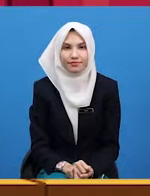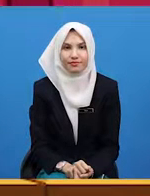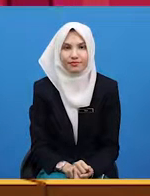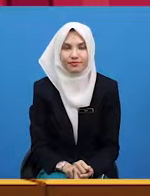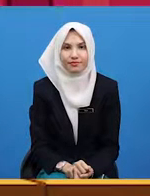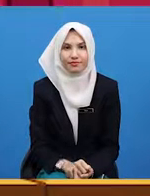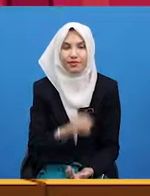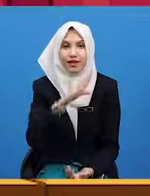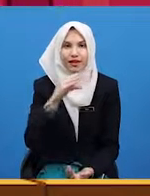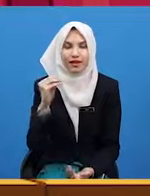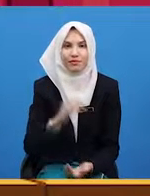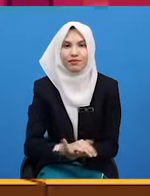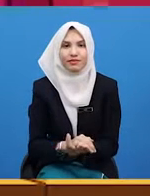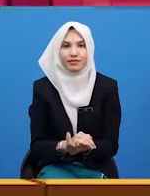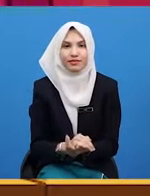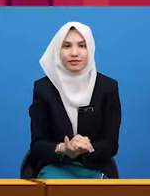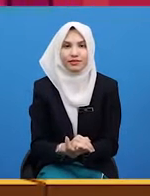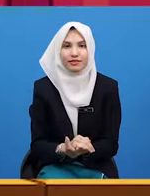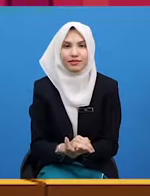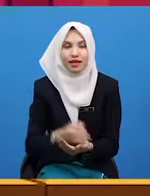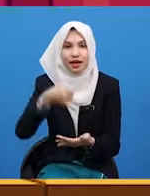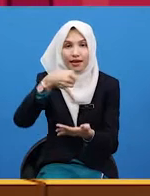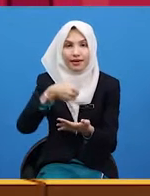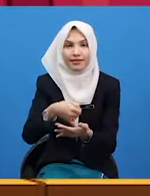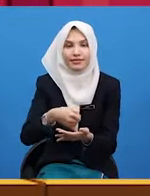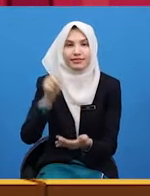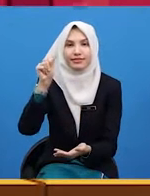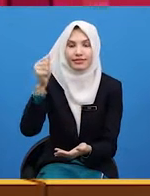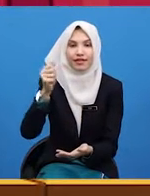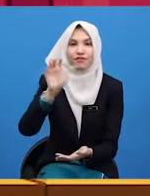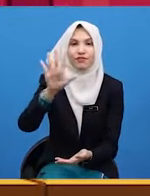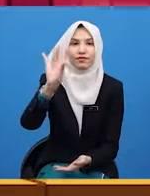And we say it's 10.57.